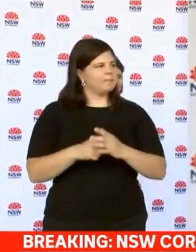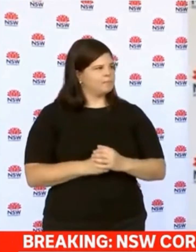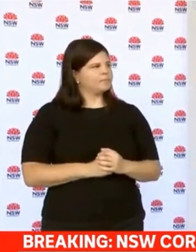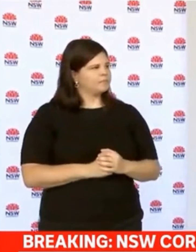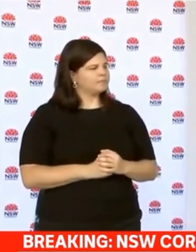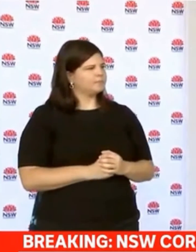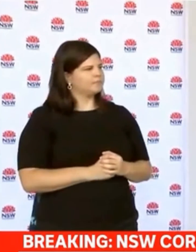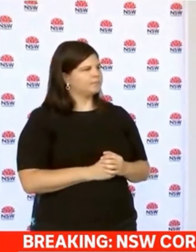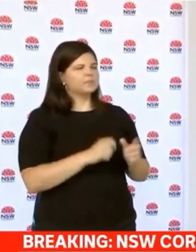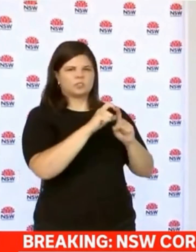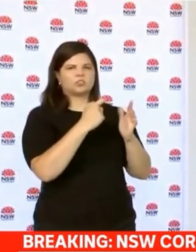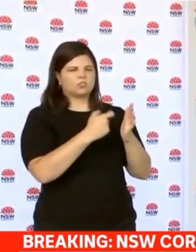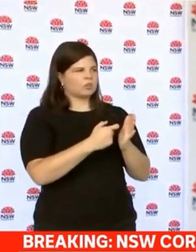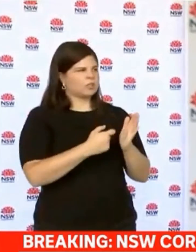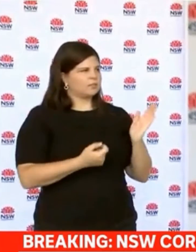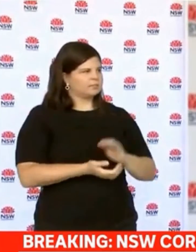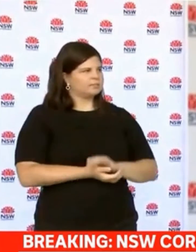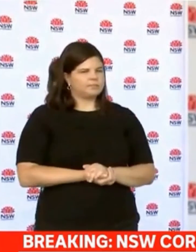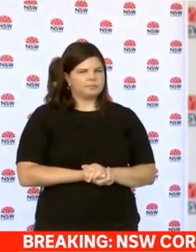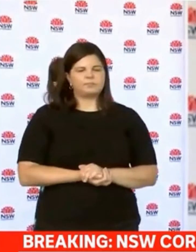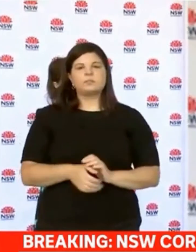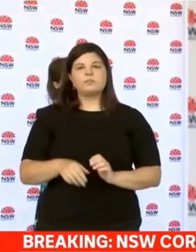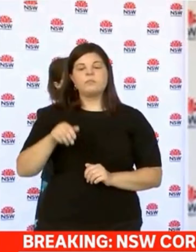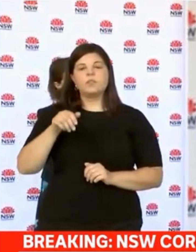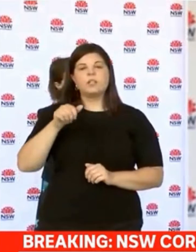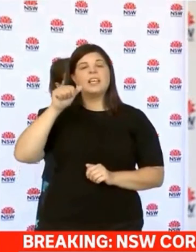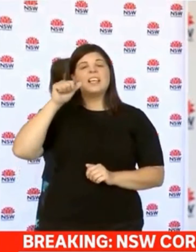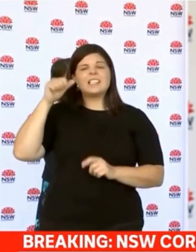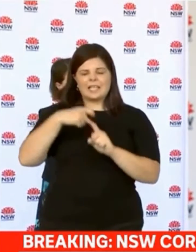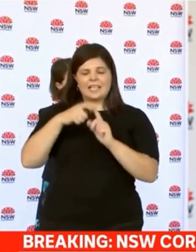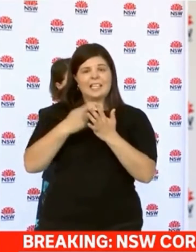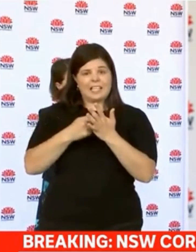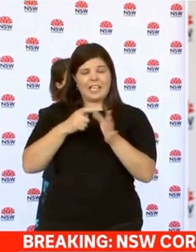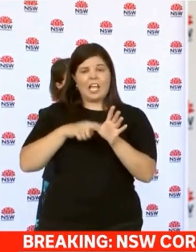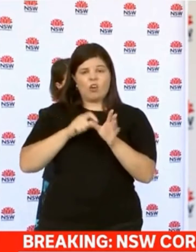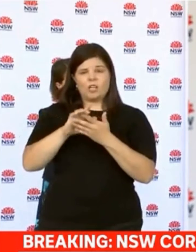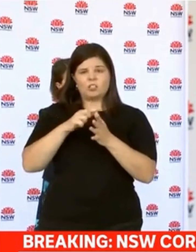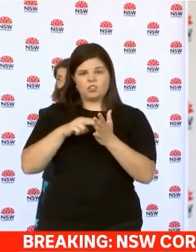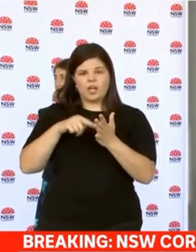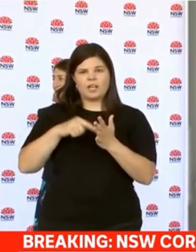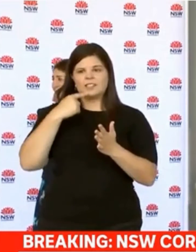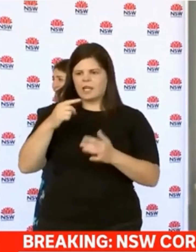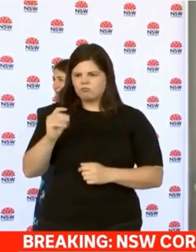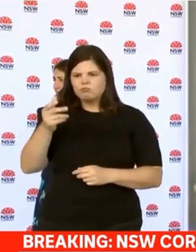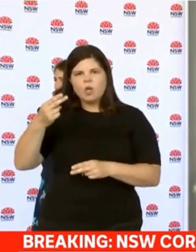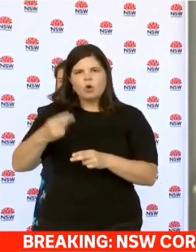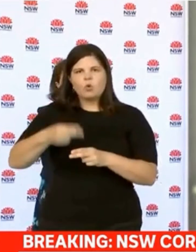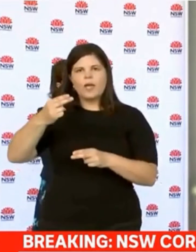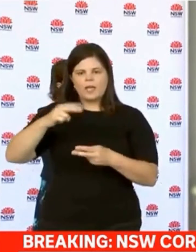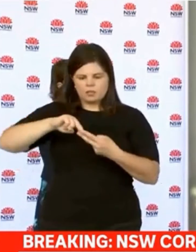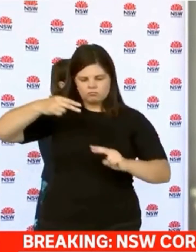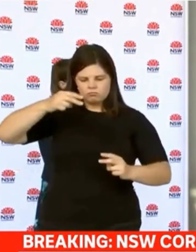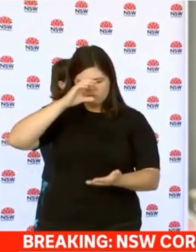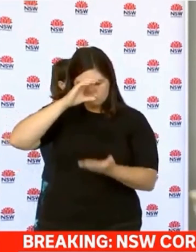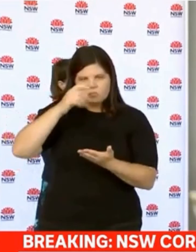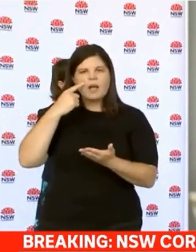Dr Mackinolp yesterday said that rapid genome testing was being undertaken